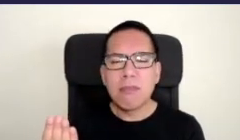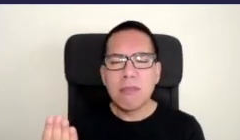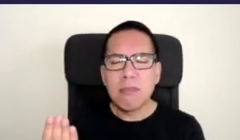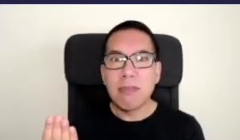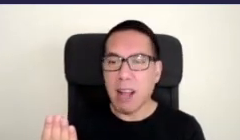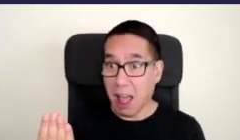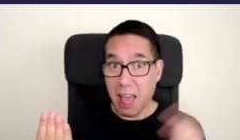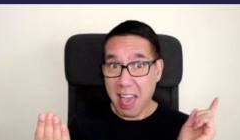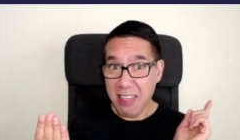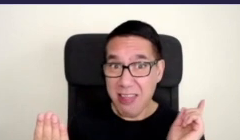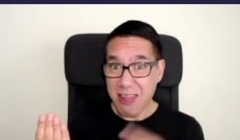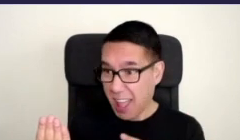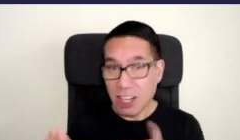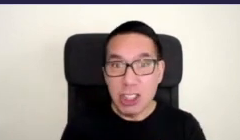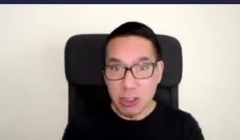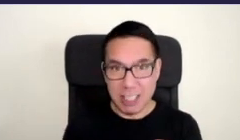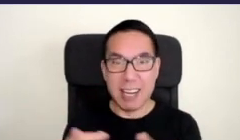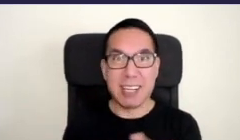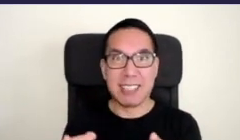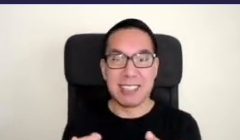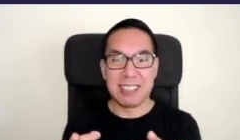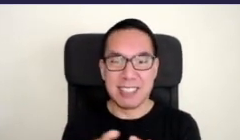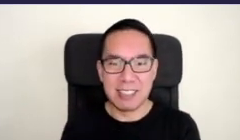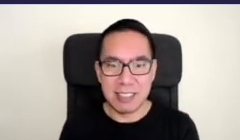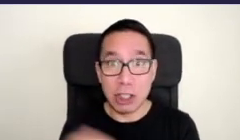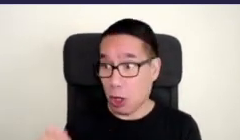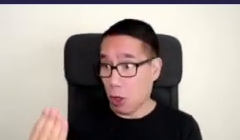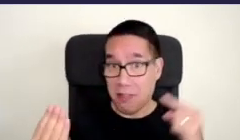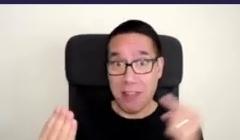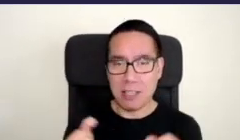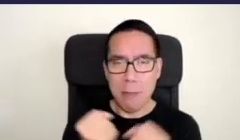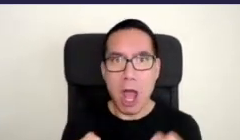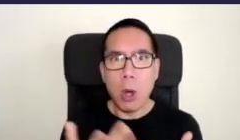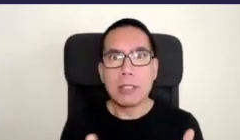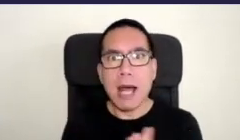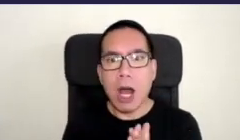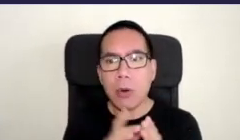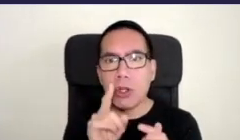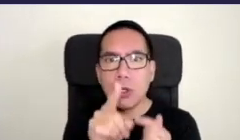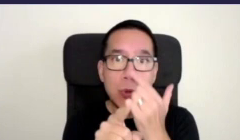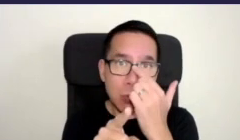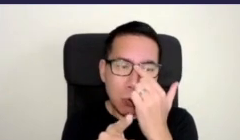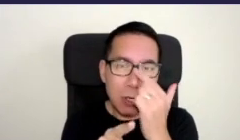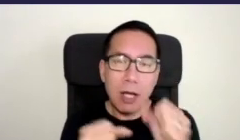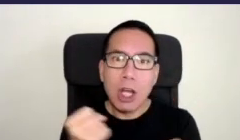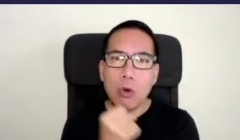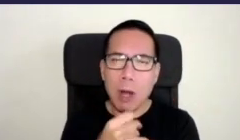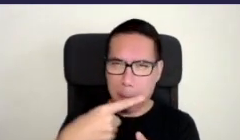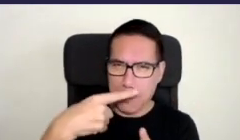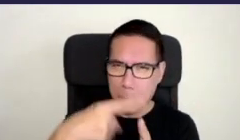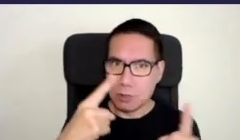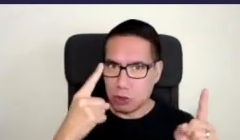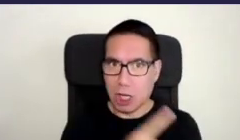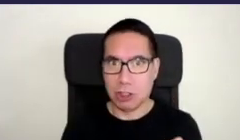that is street gardening so that's the power that's how you create positive change change